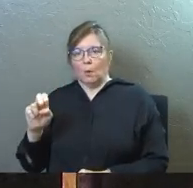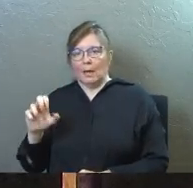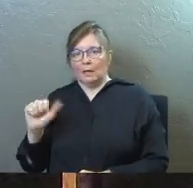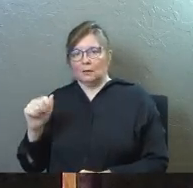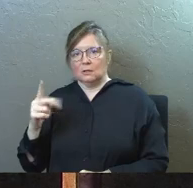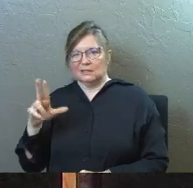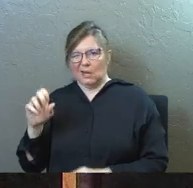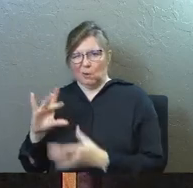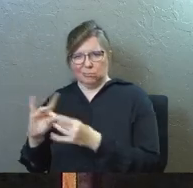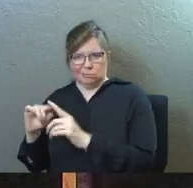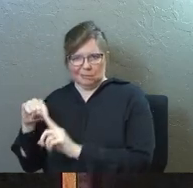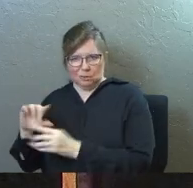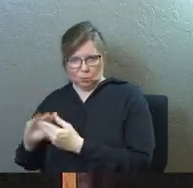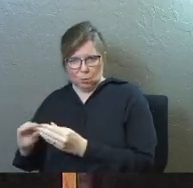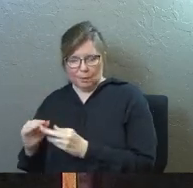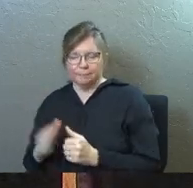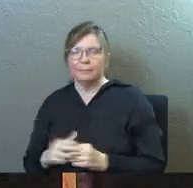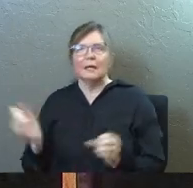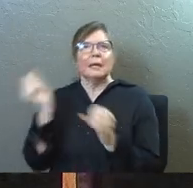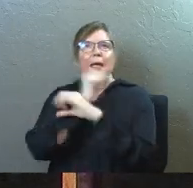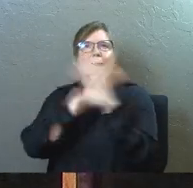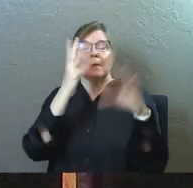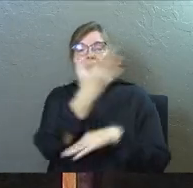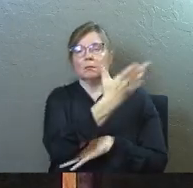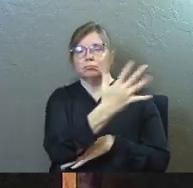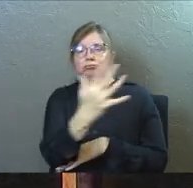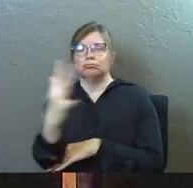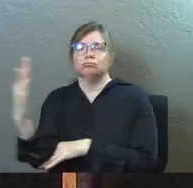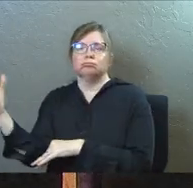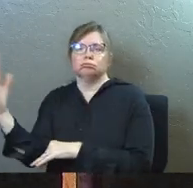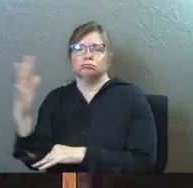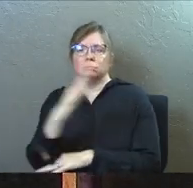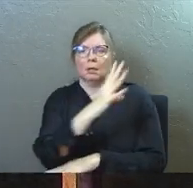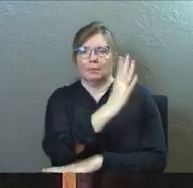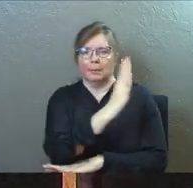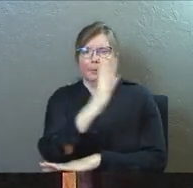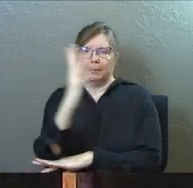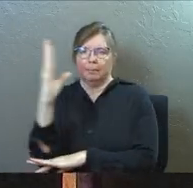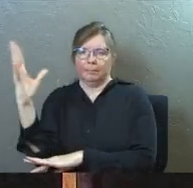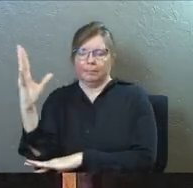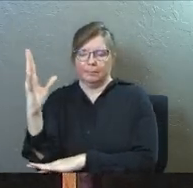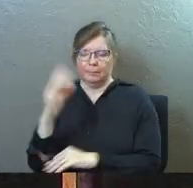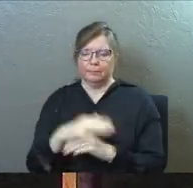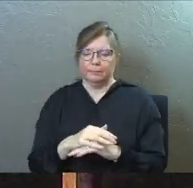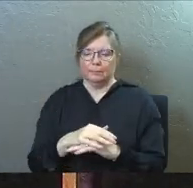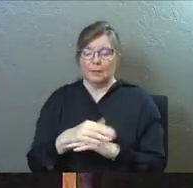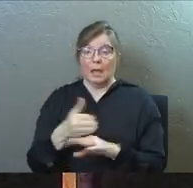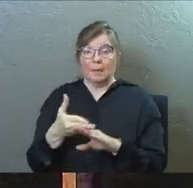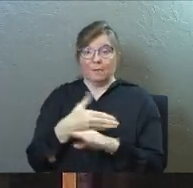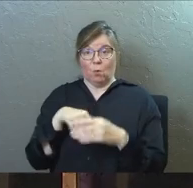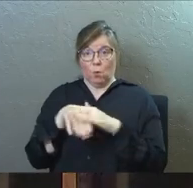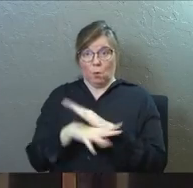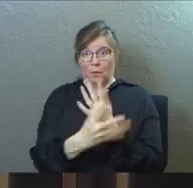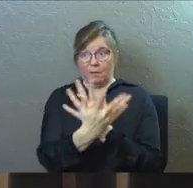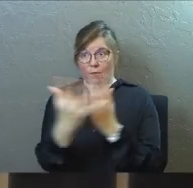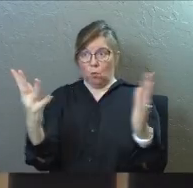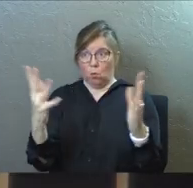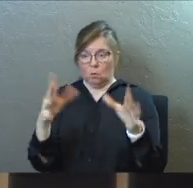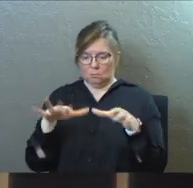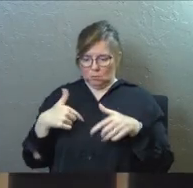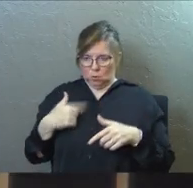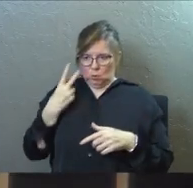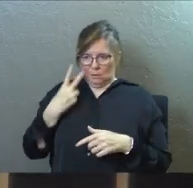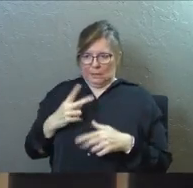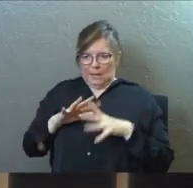big forest full of healthy trees. And imagine right at the pathway going in the entrance of the forest, there's a big